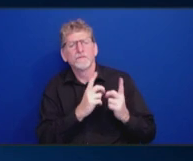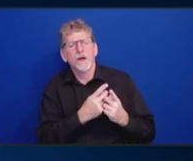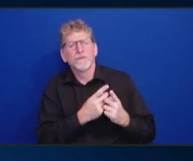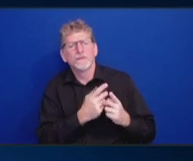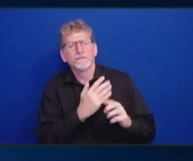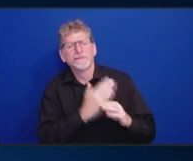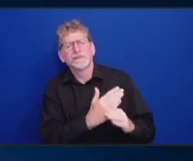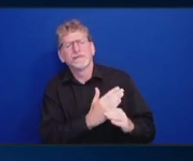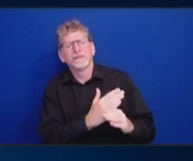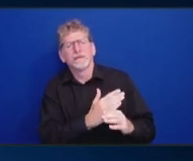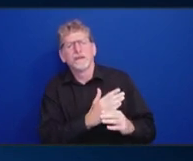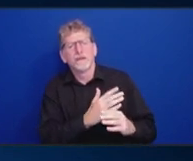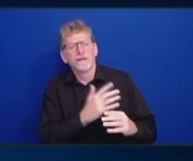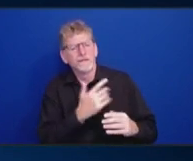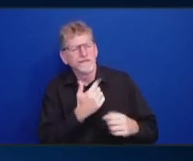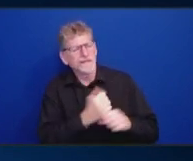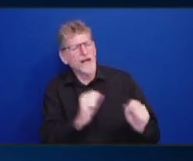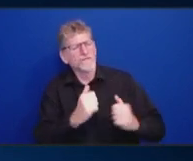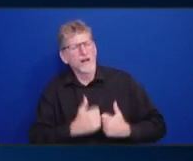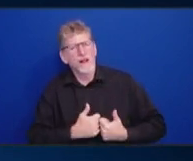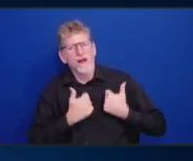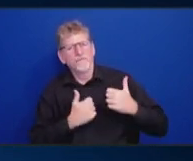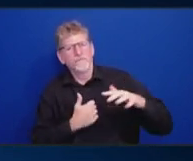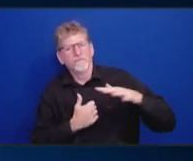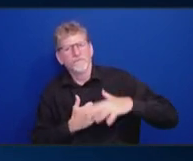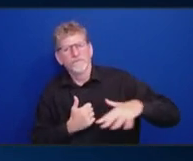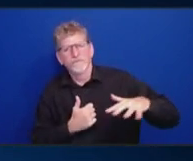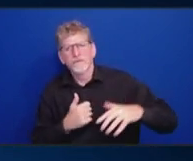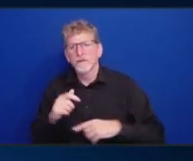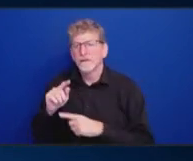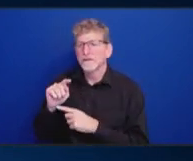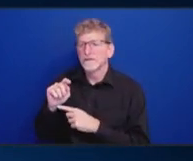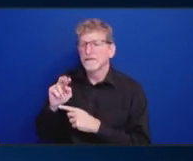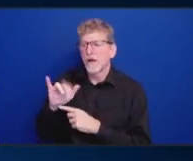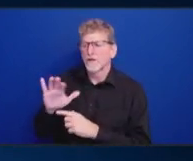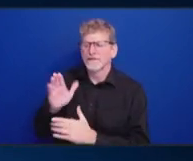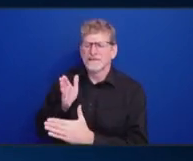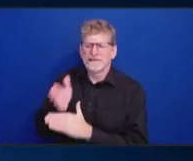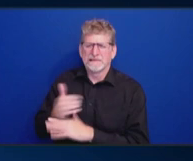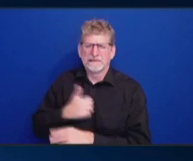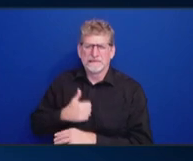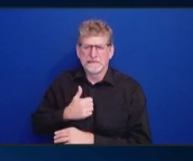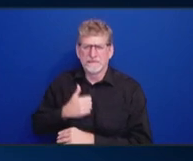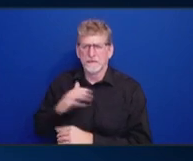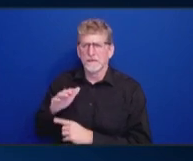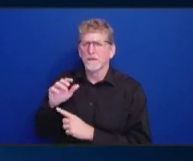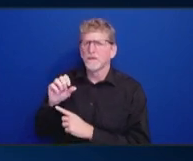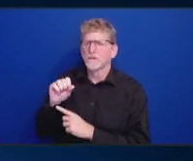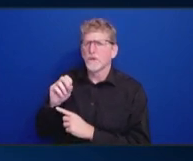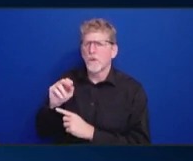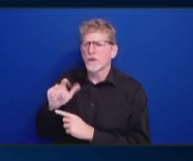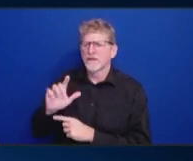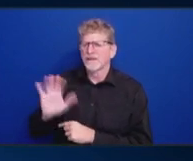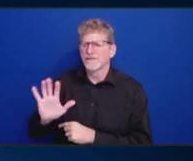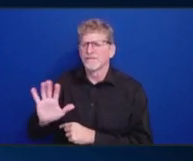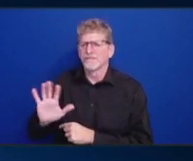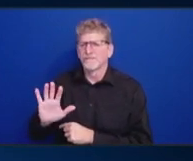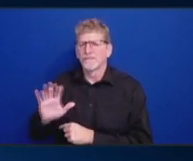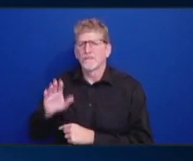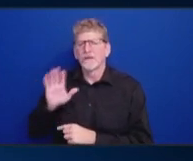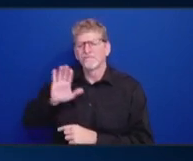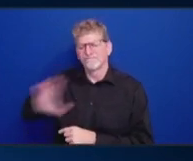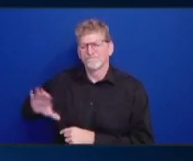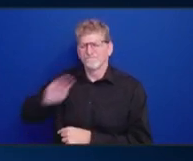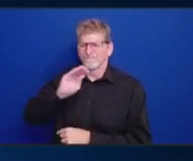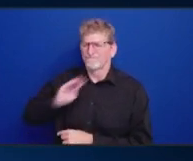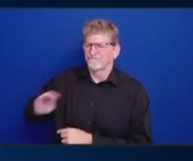Again, Simon, I would, I mean, sorry, Carrie, I would suggest that we do this through the subcommittee and have a conversation with them through the subcommittee.